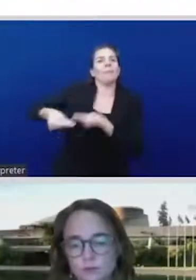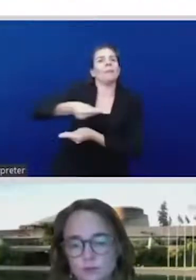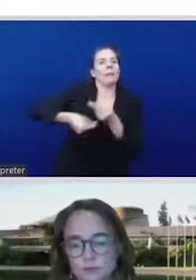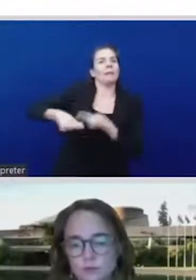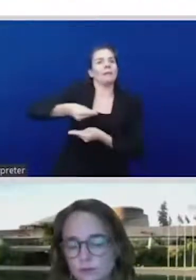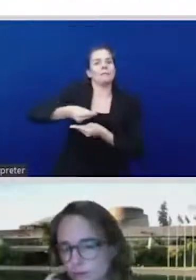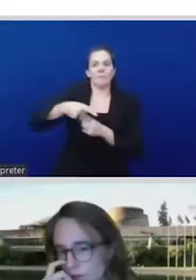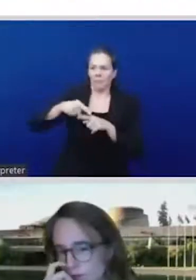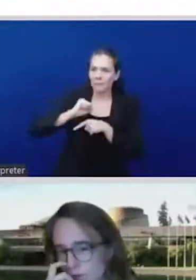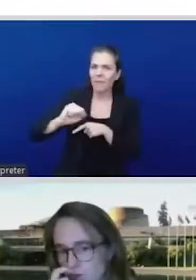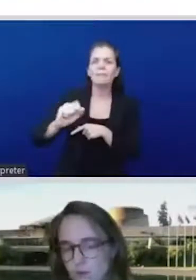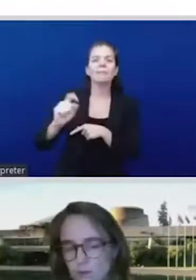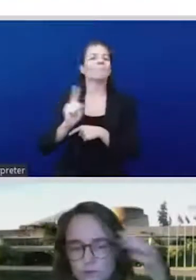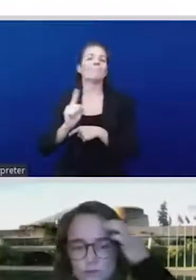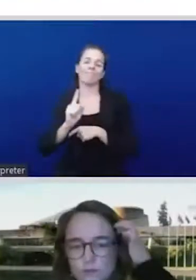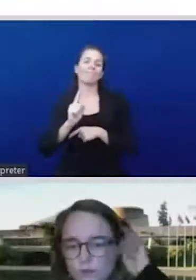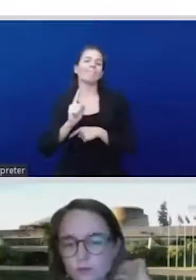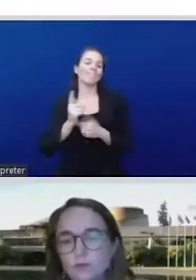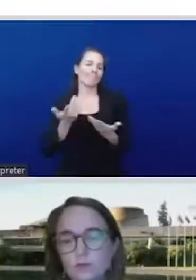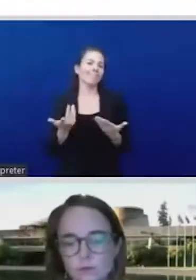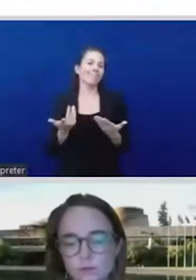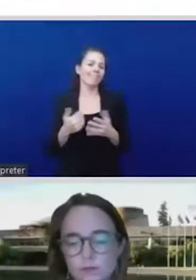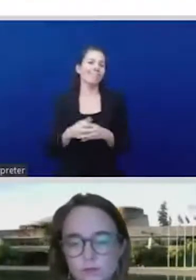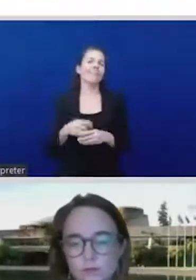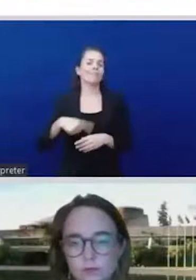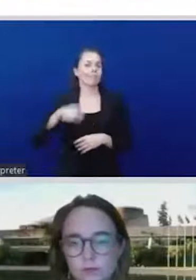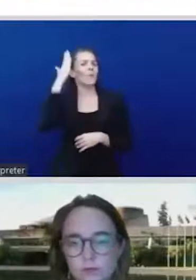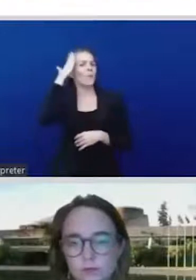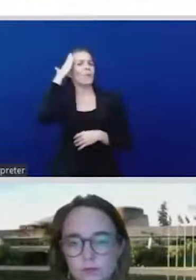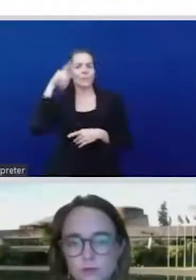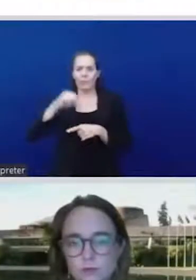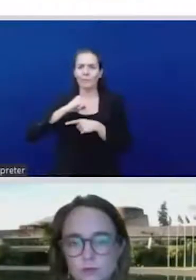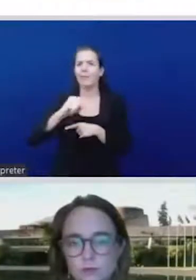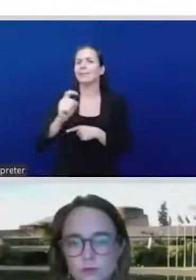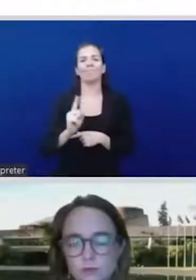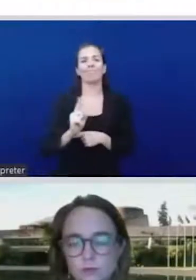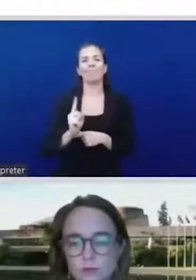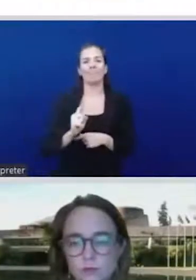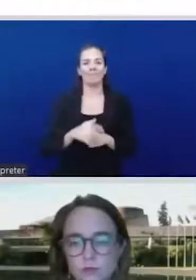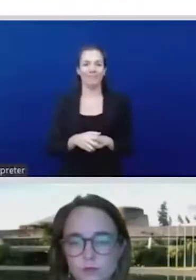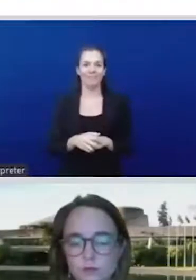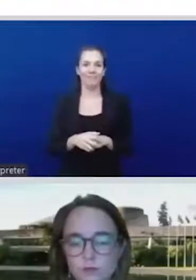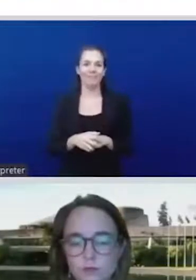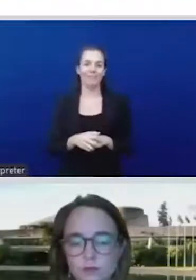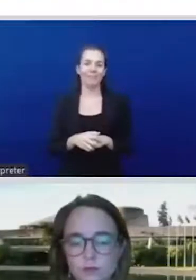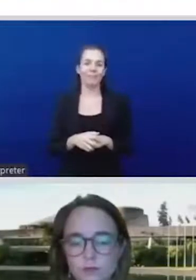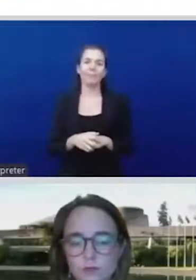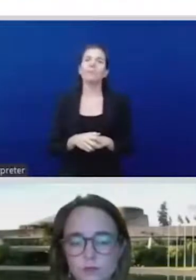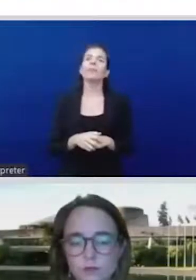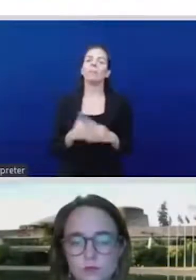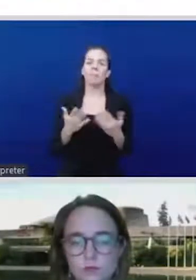chain and the threat now of resurfacing these things. But also what's new, I think, probably is the acceleration